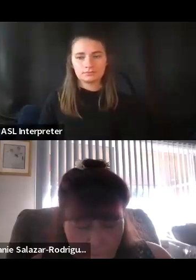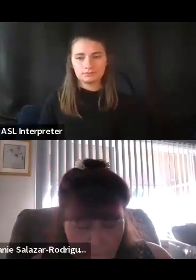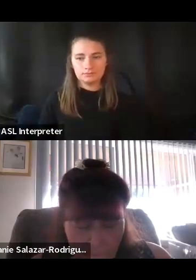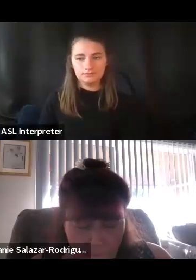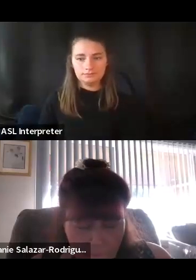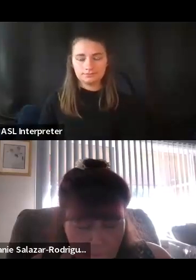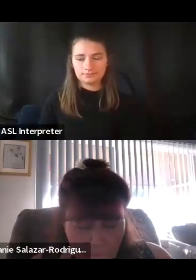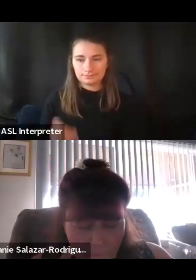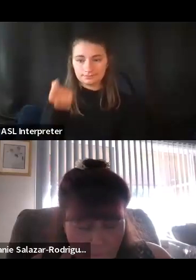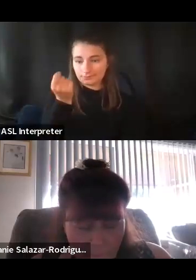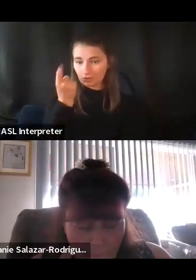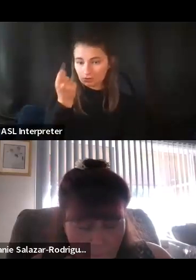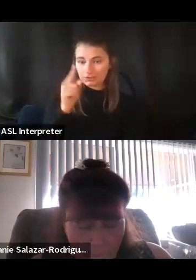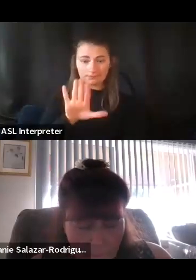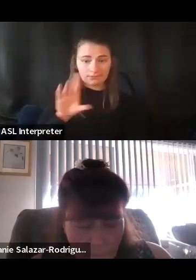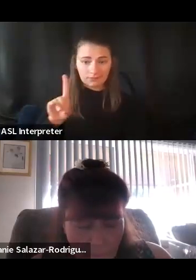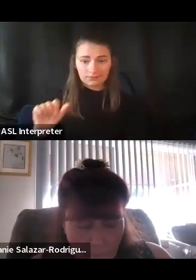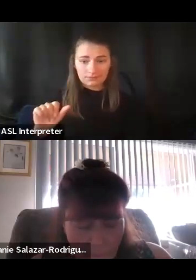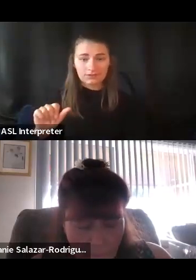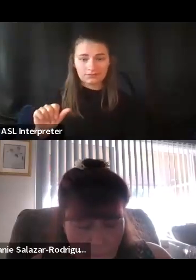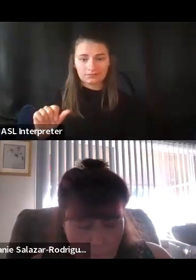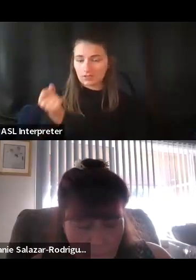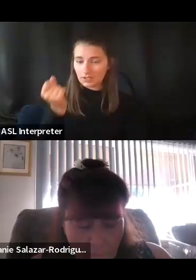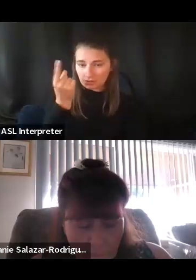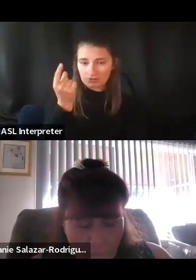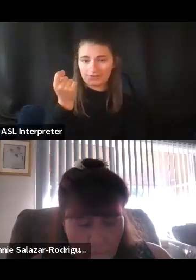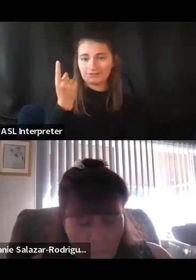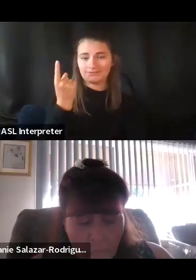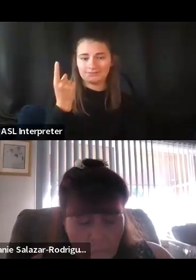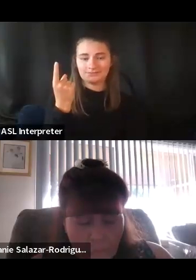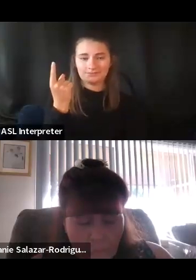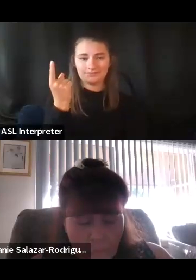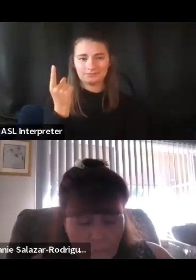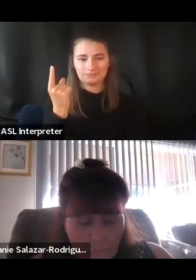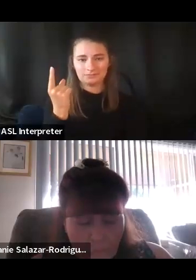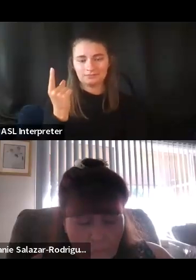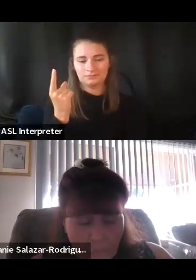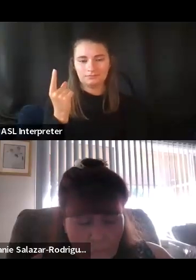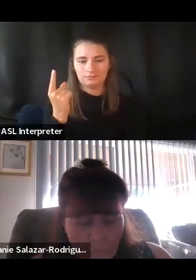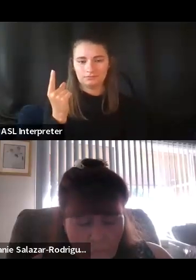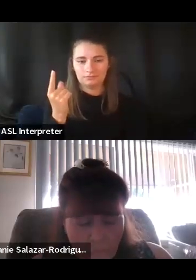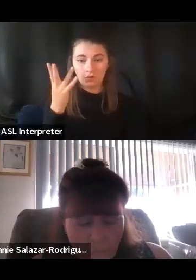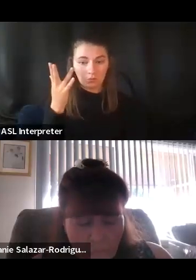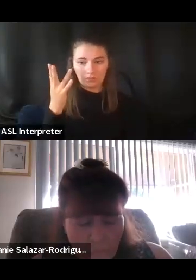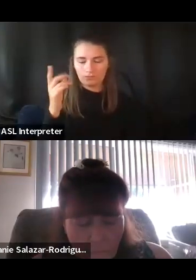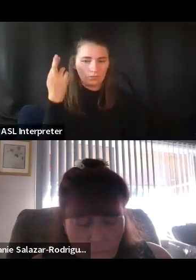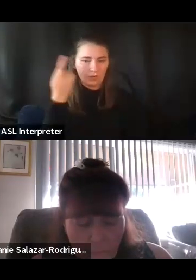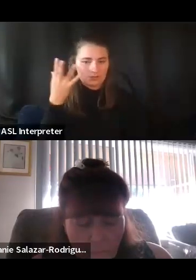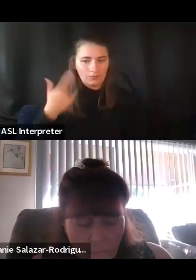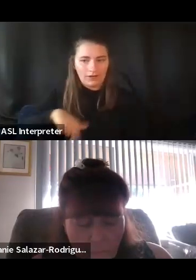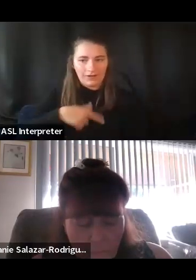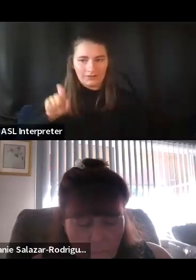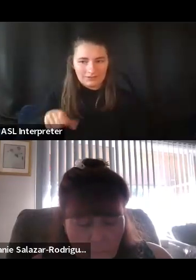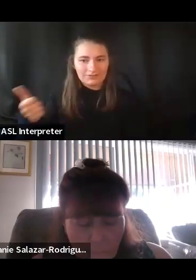Understanding their disabilities, you know, understanding why we need the transportation. You know, some